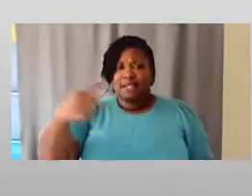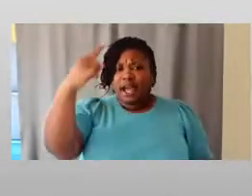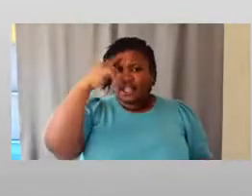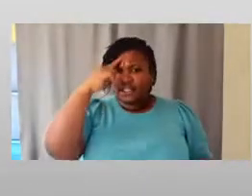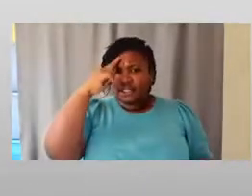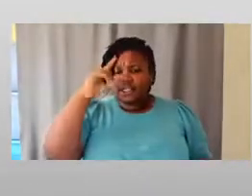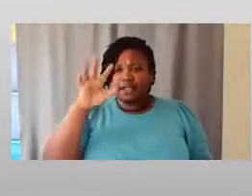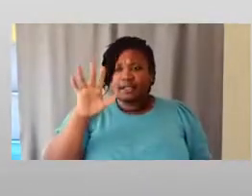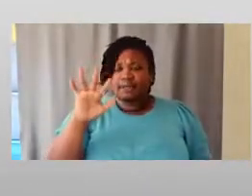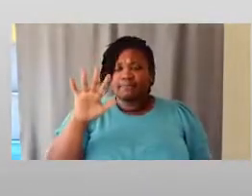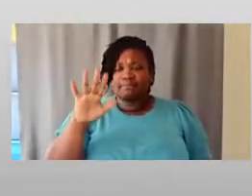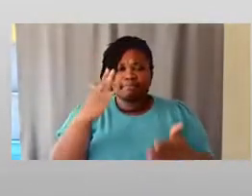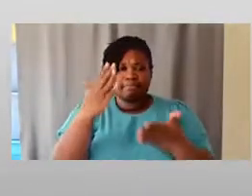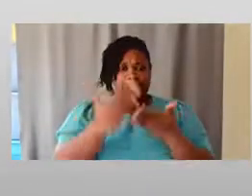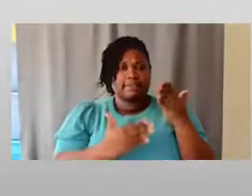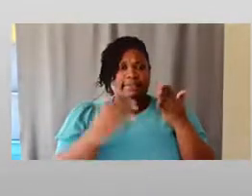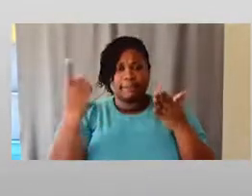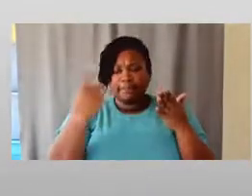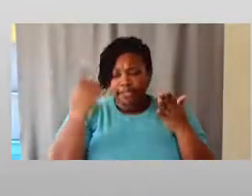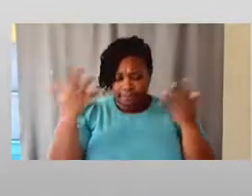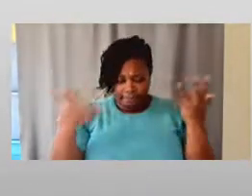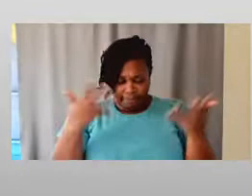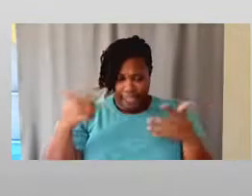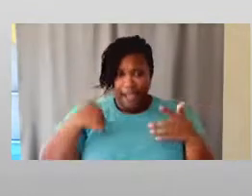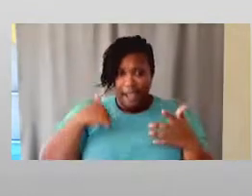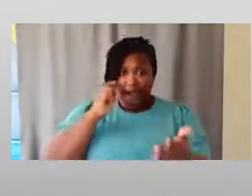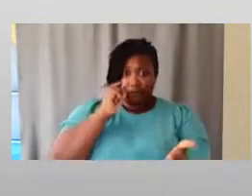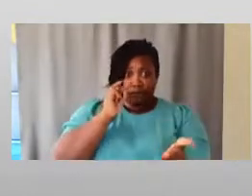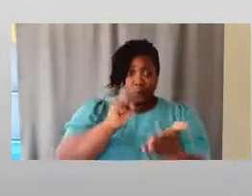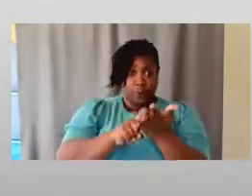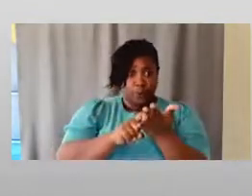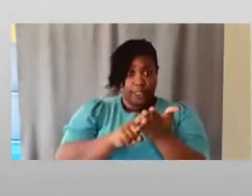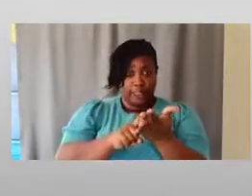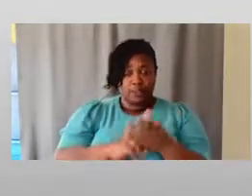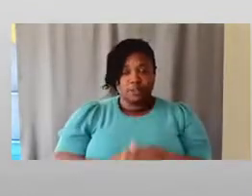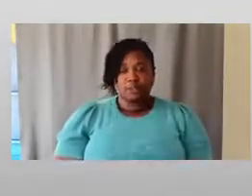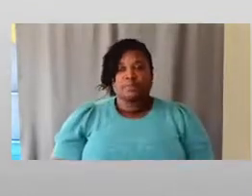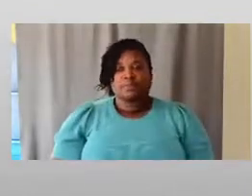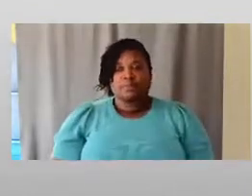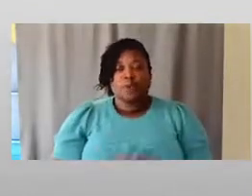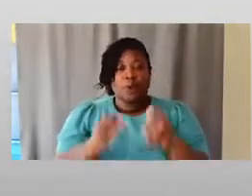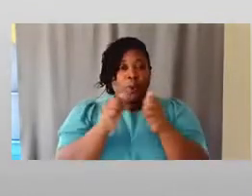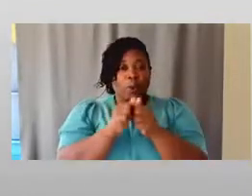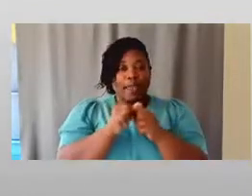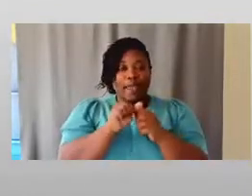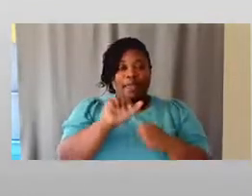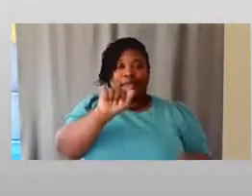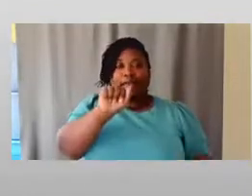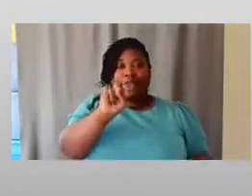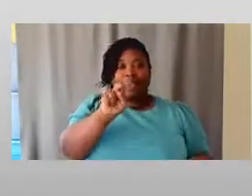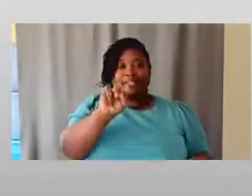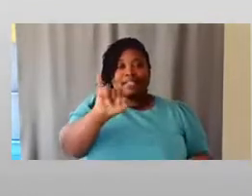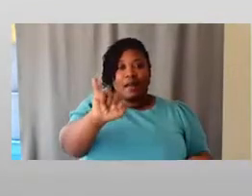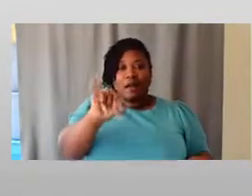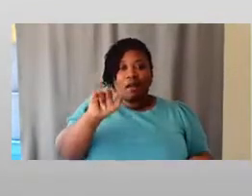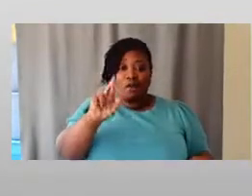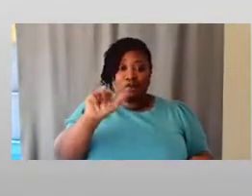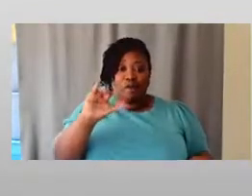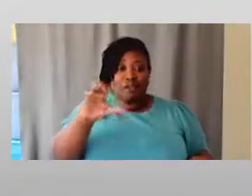something that I've noticed, especially when it comes to anti-racism work, you know, people